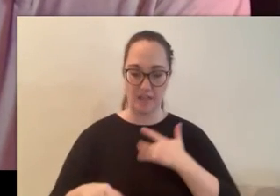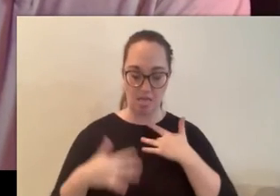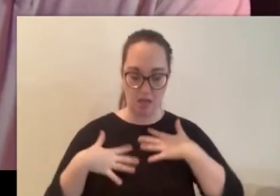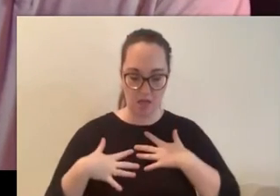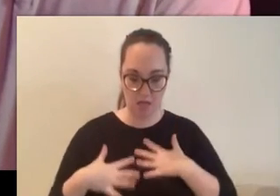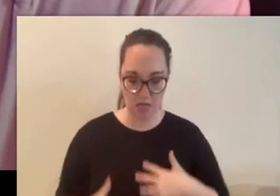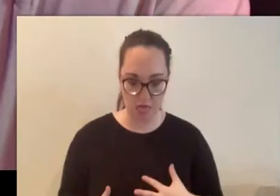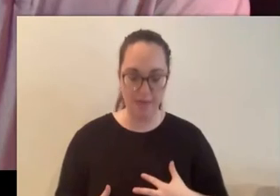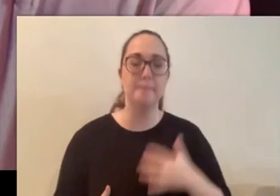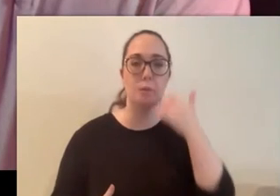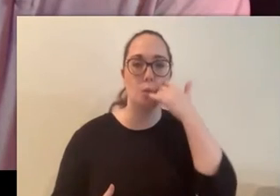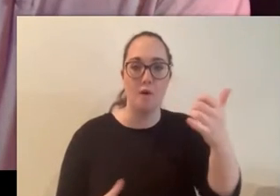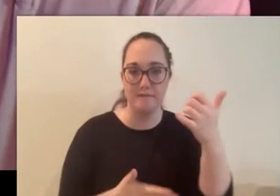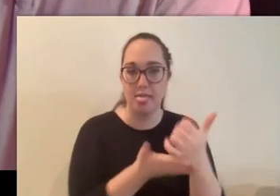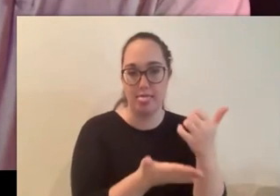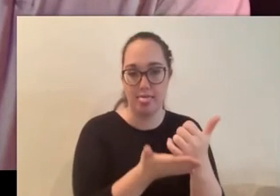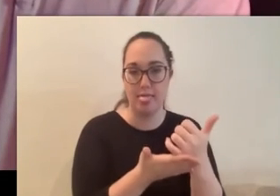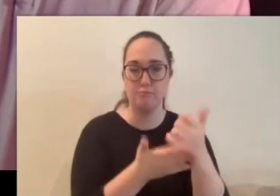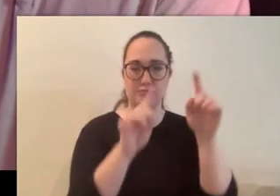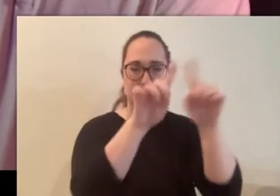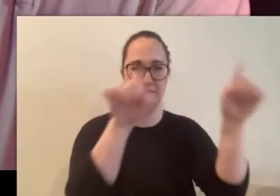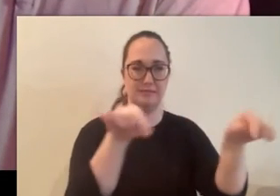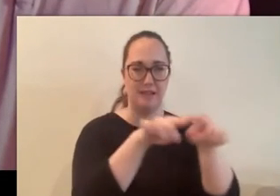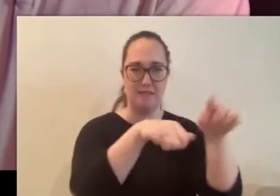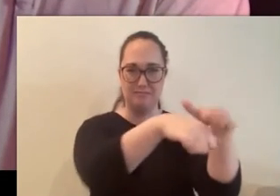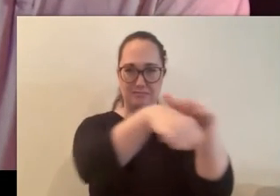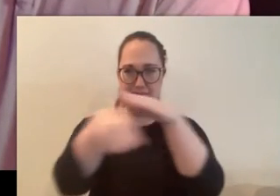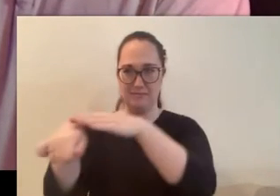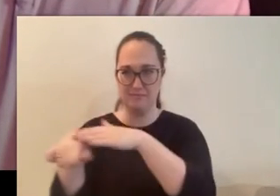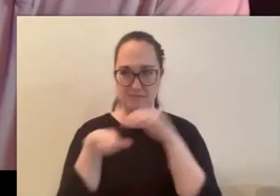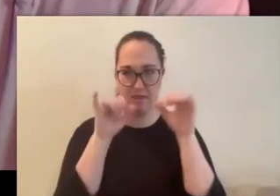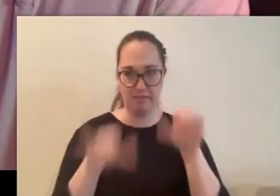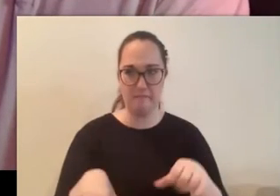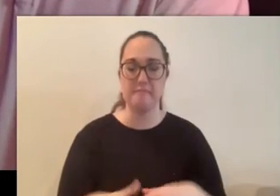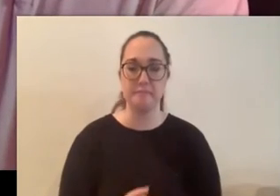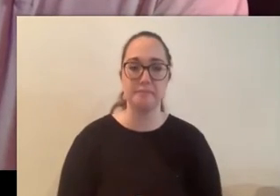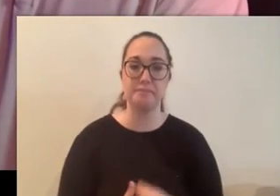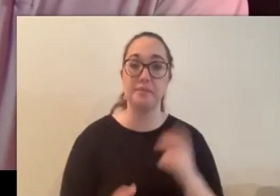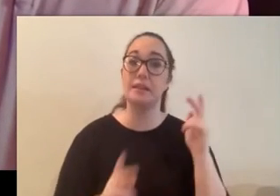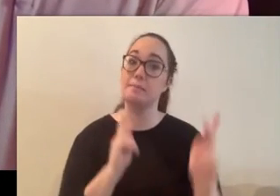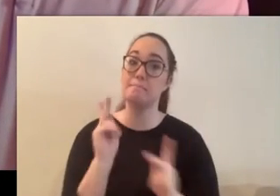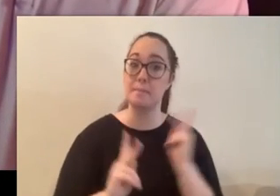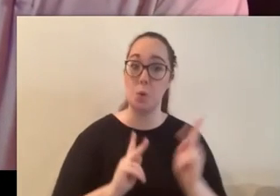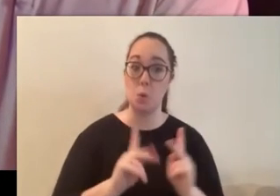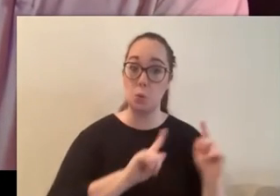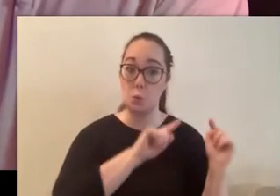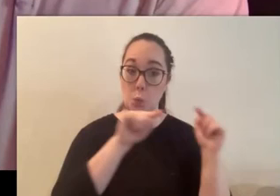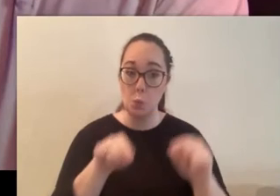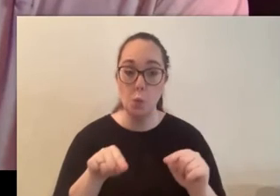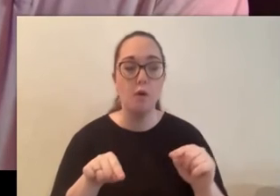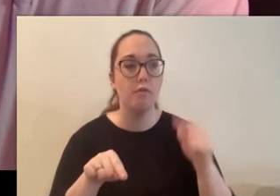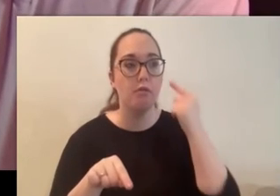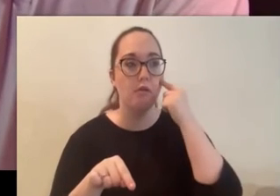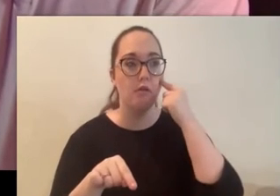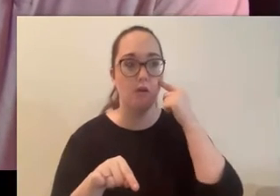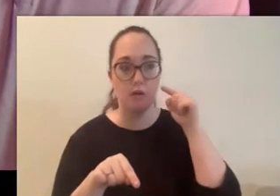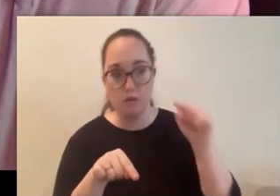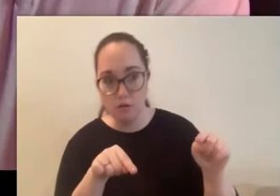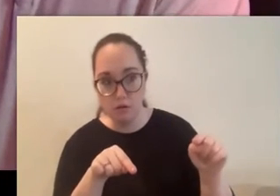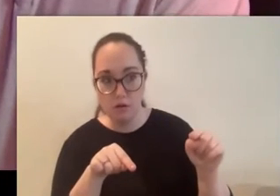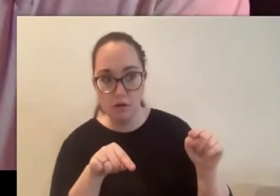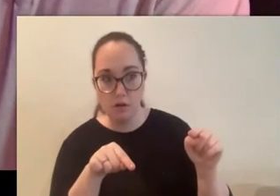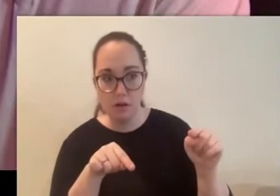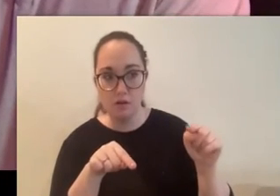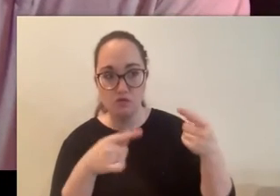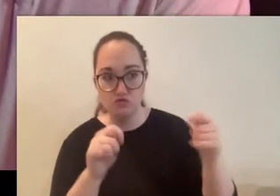people traveling in this area have many times seen what looked like an individual trying to jump to their death but then vanishing or